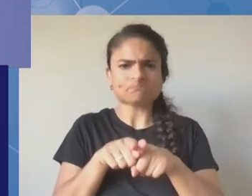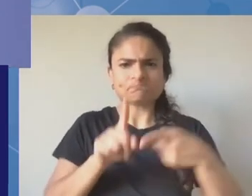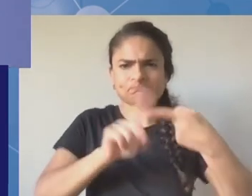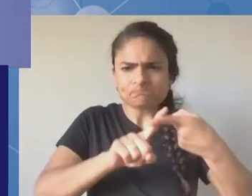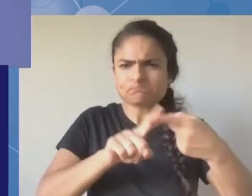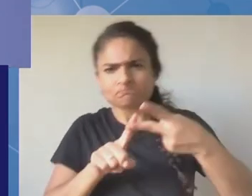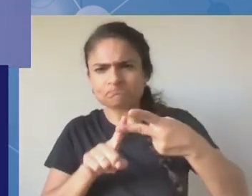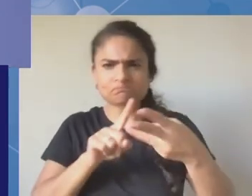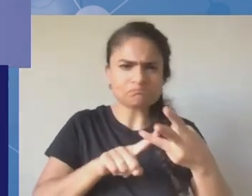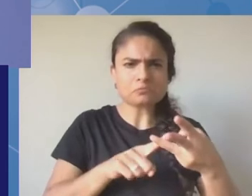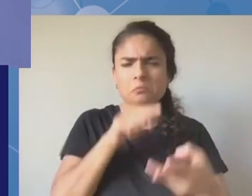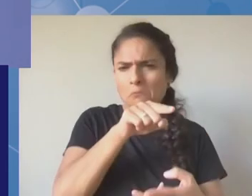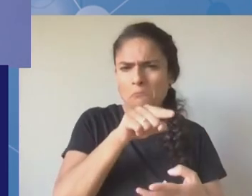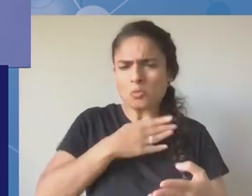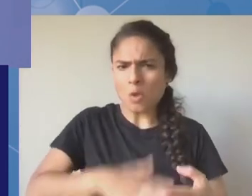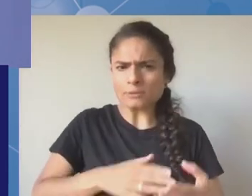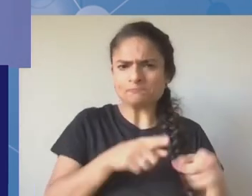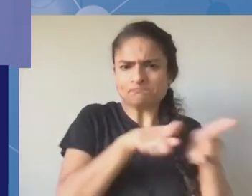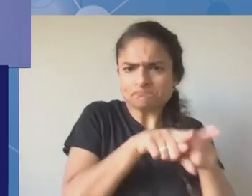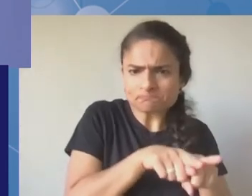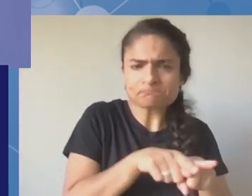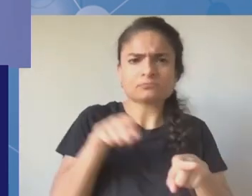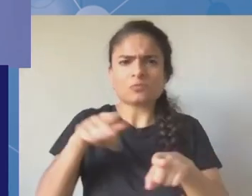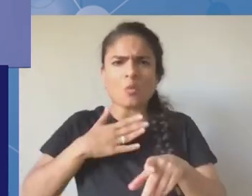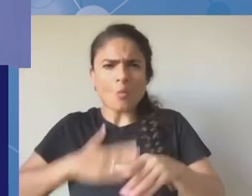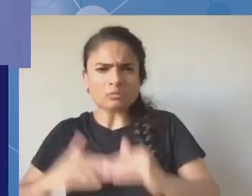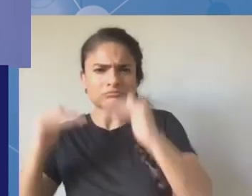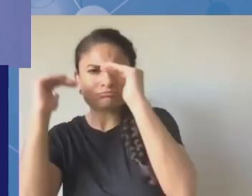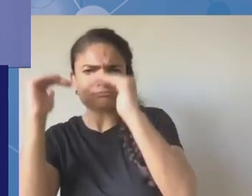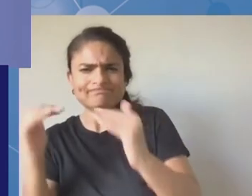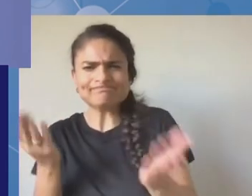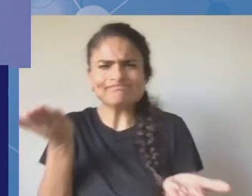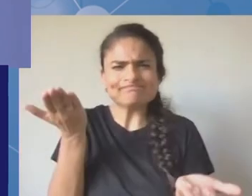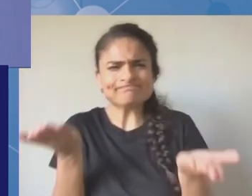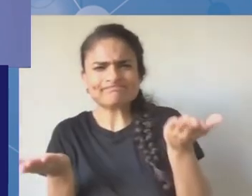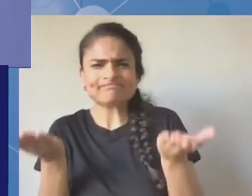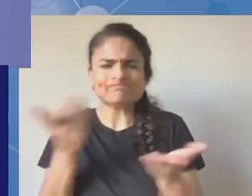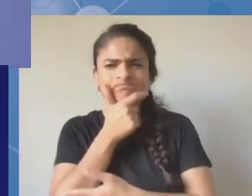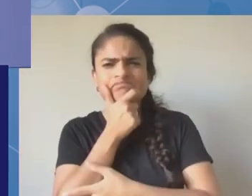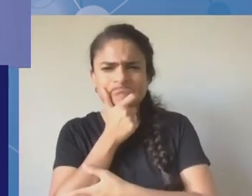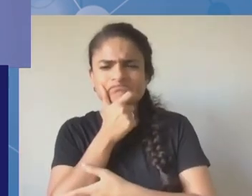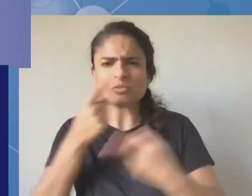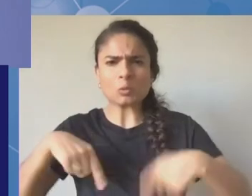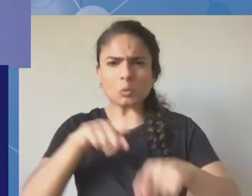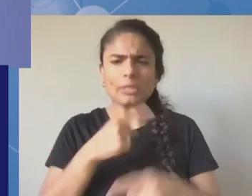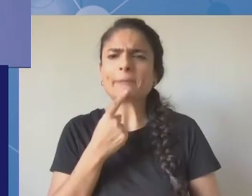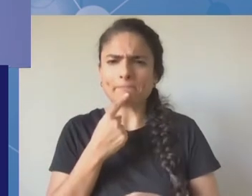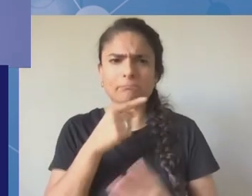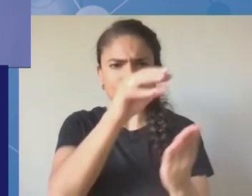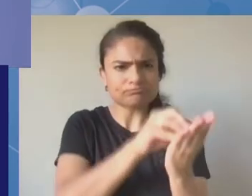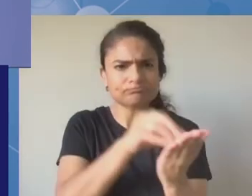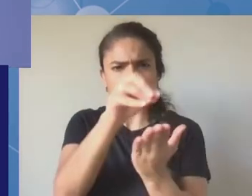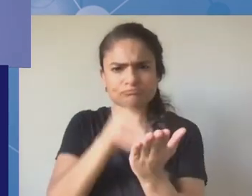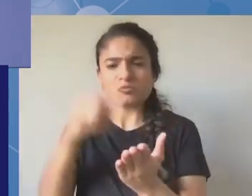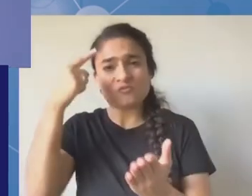future versions of the future years of the igf let me of course thank the the chair the outgoing